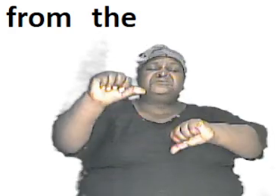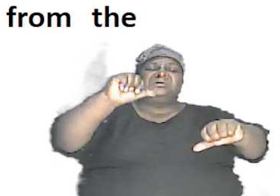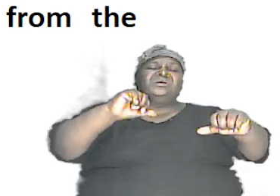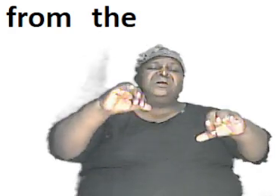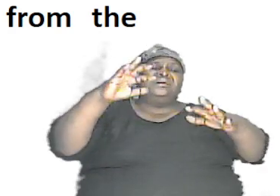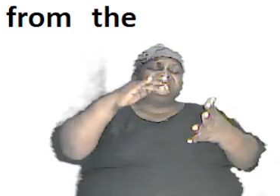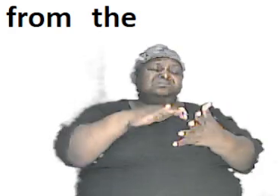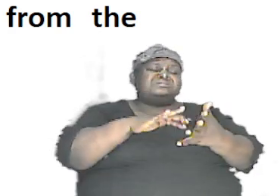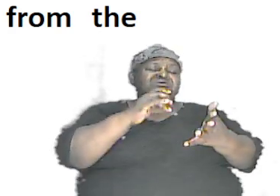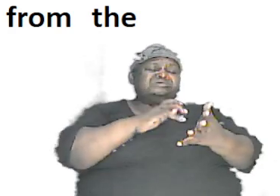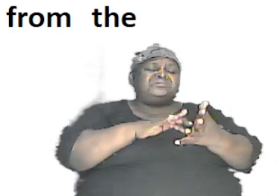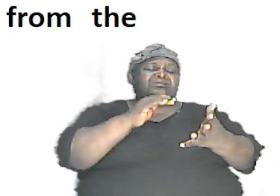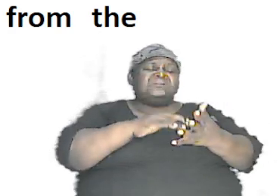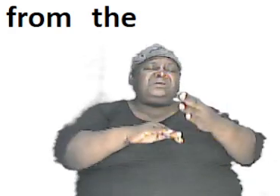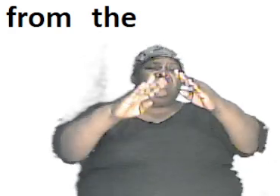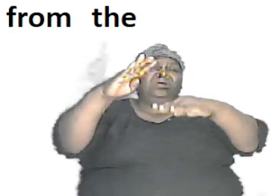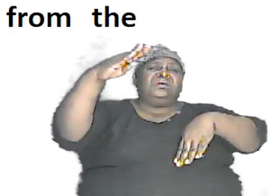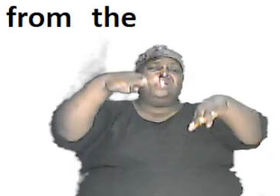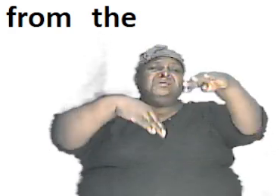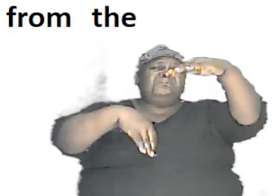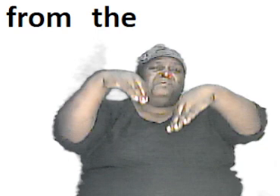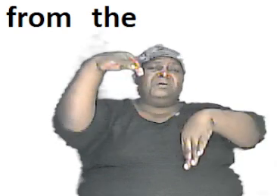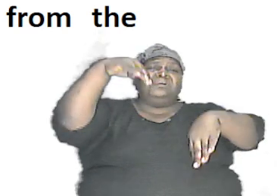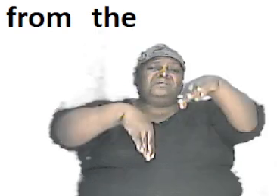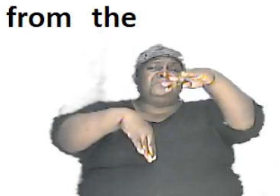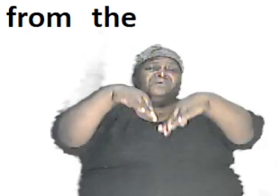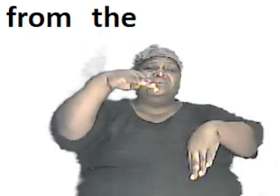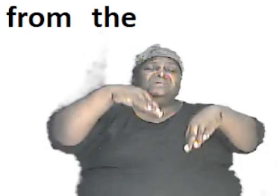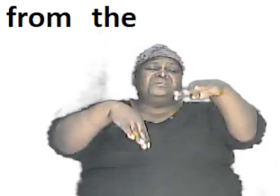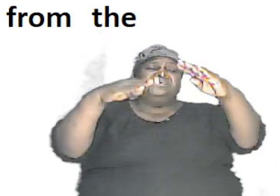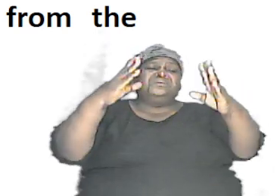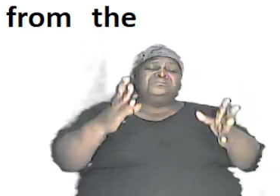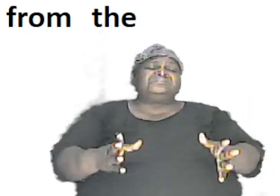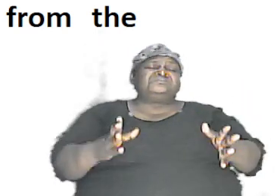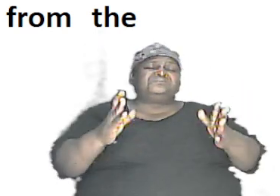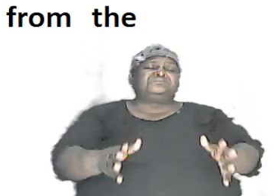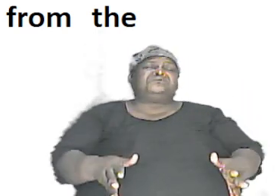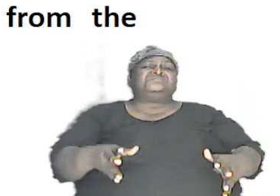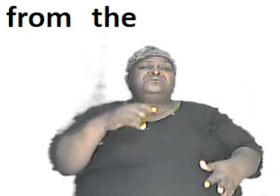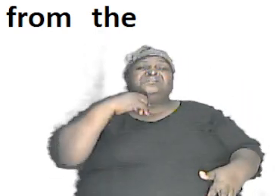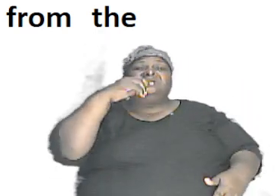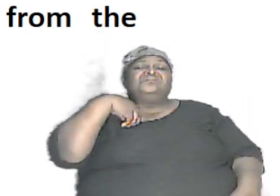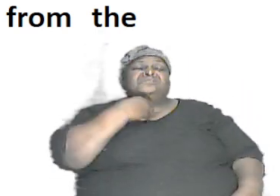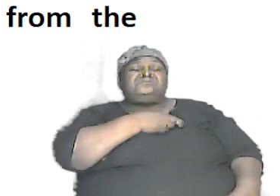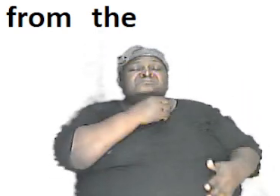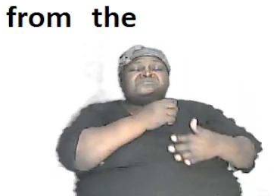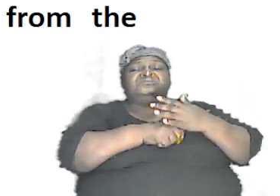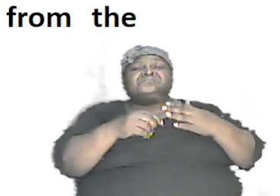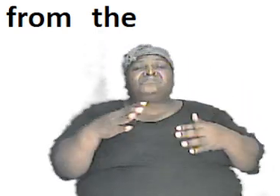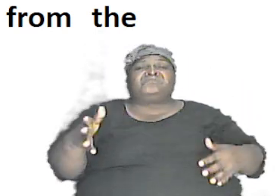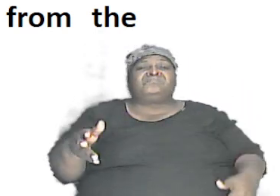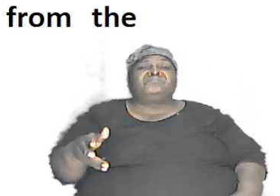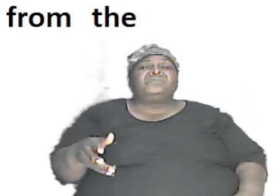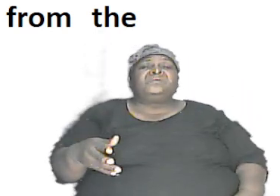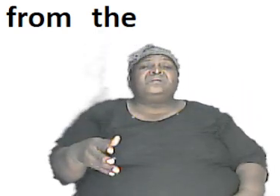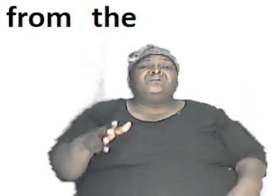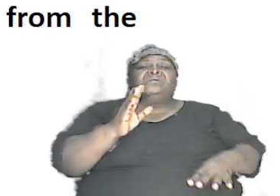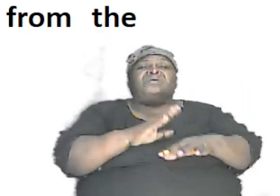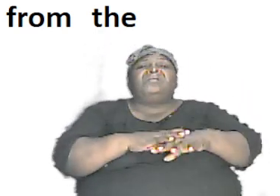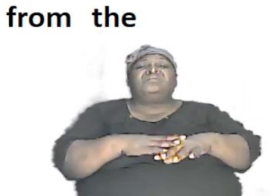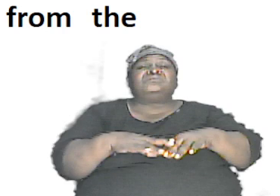these things the biologists and all of those folks they tell us something they say that based on